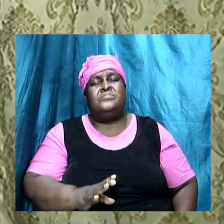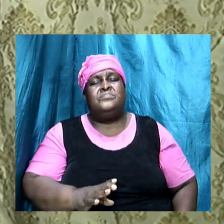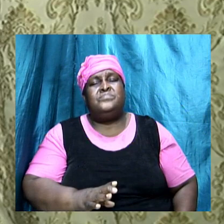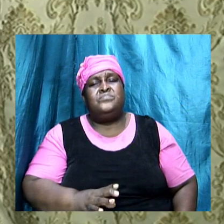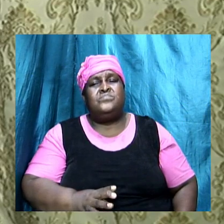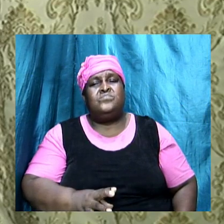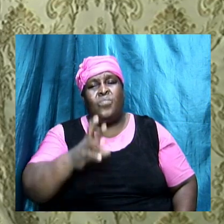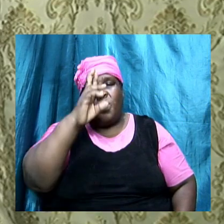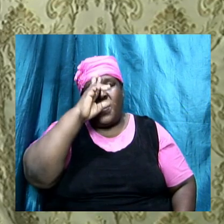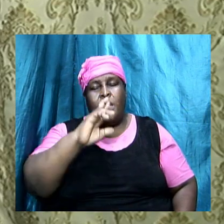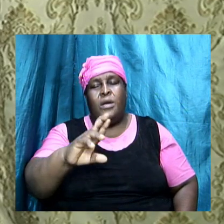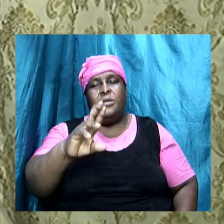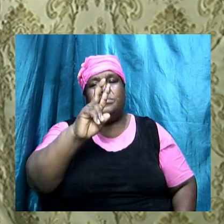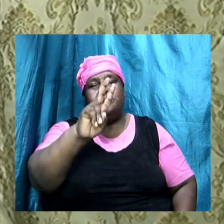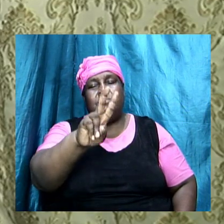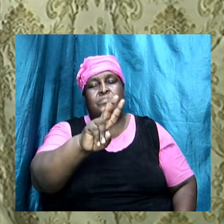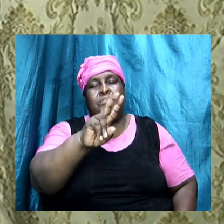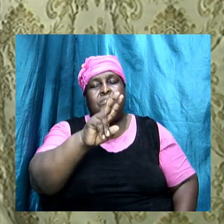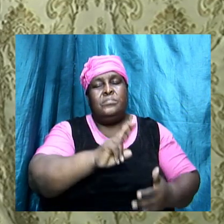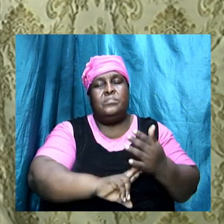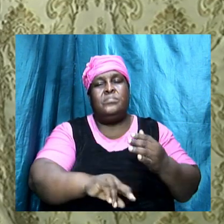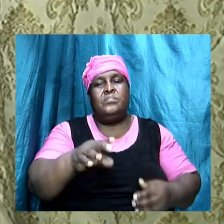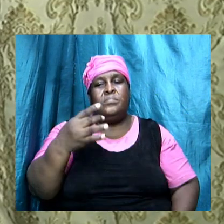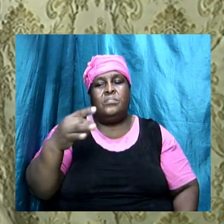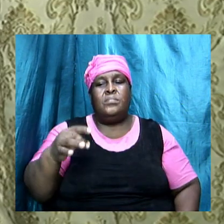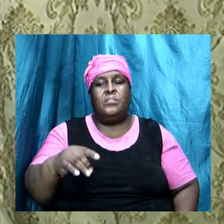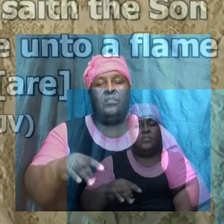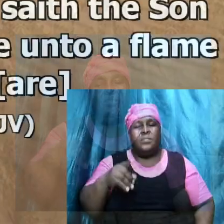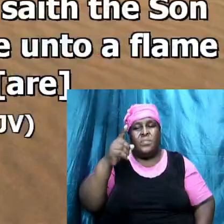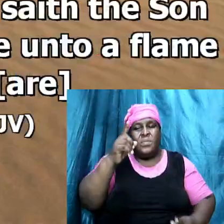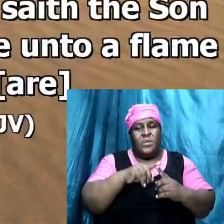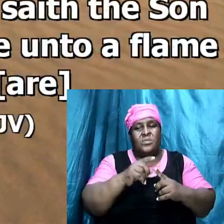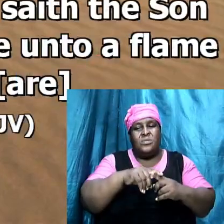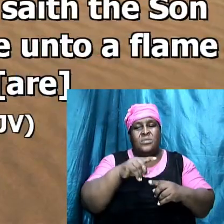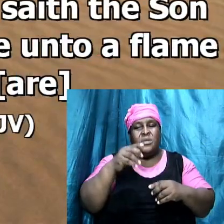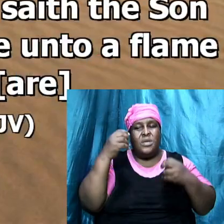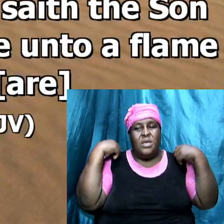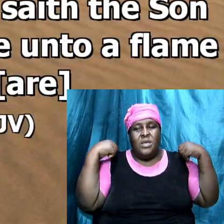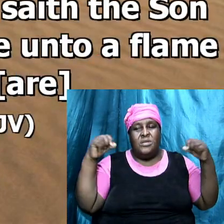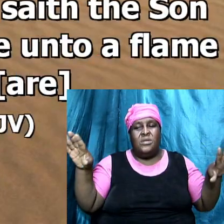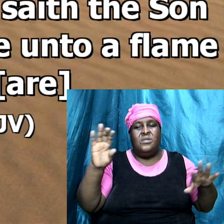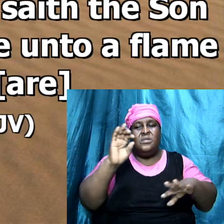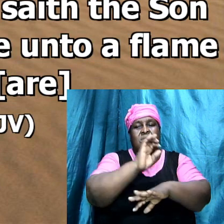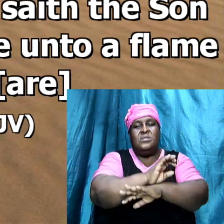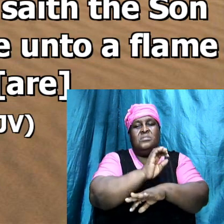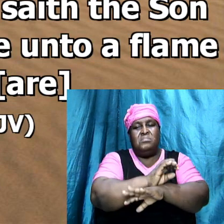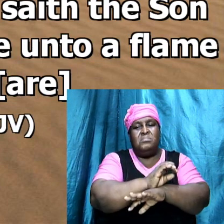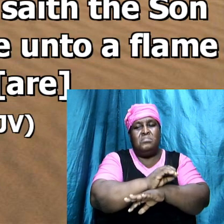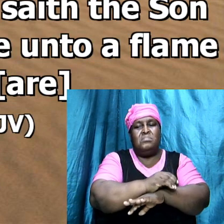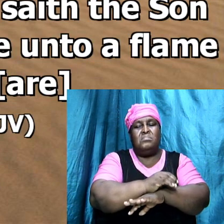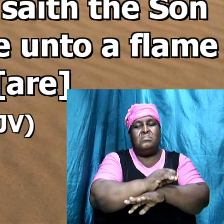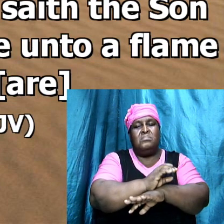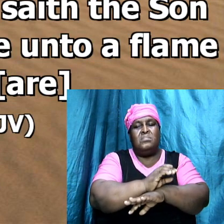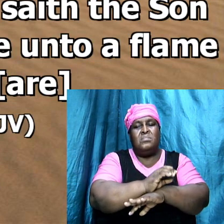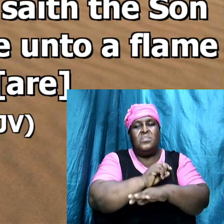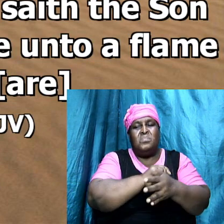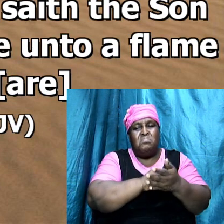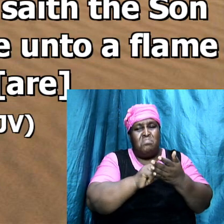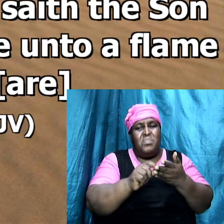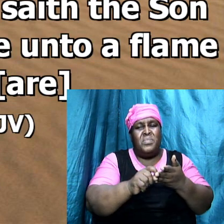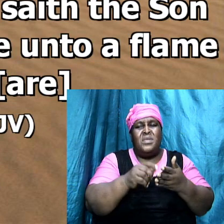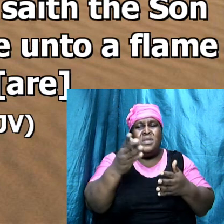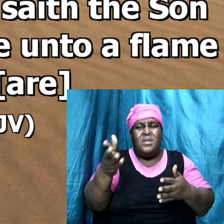Revelation 2 18 and unto the angel of the church in Tyatheria write